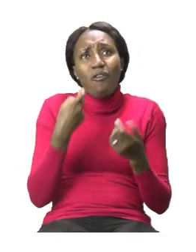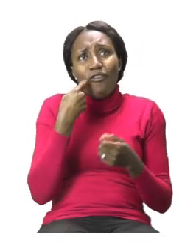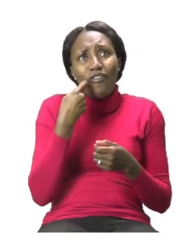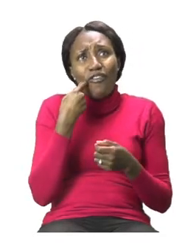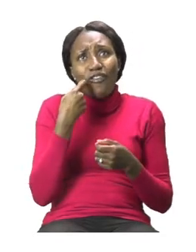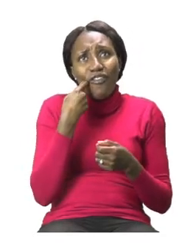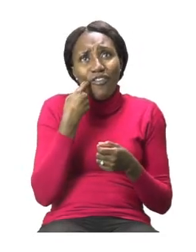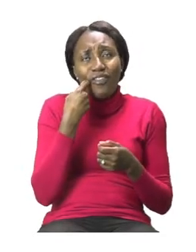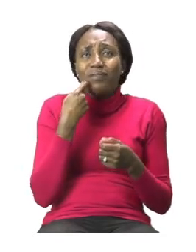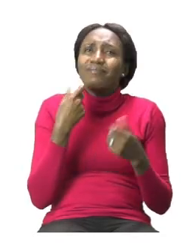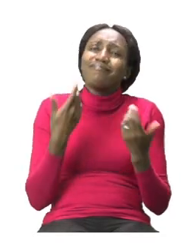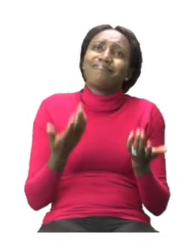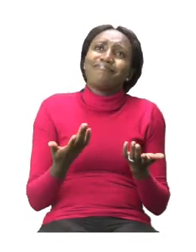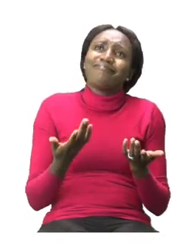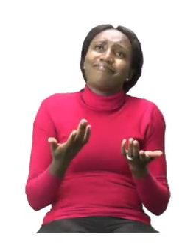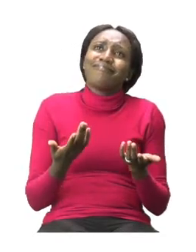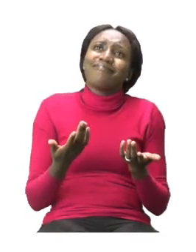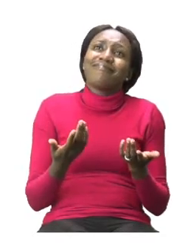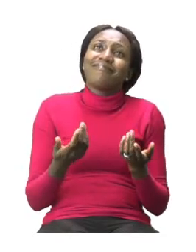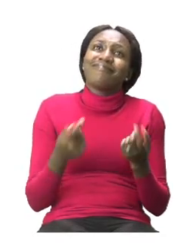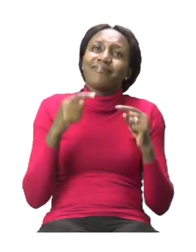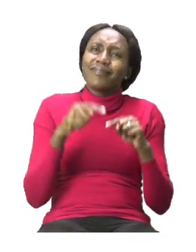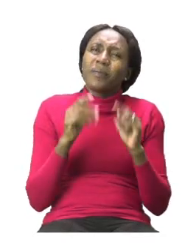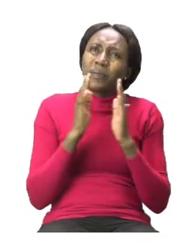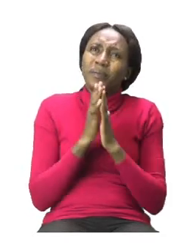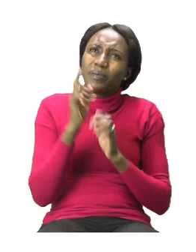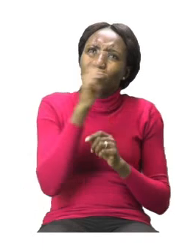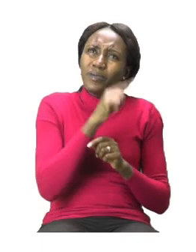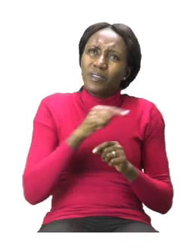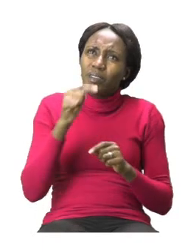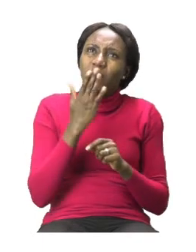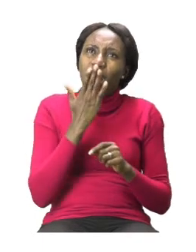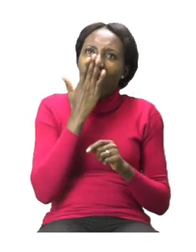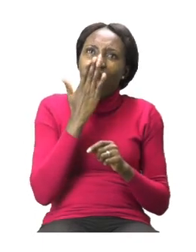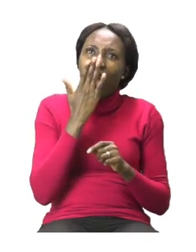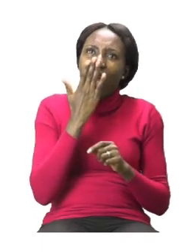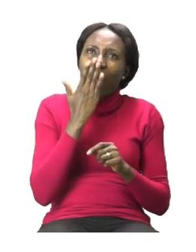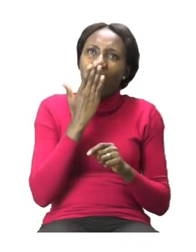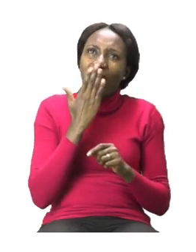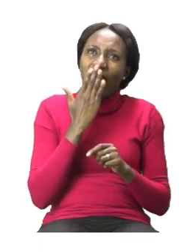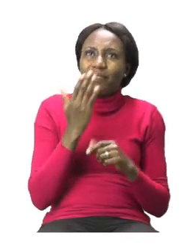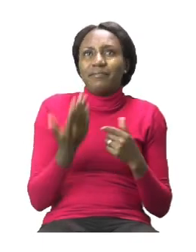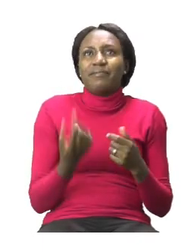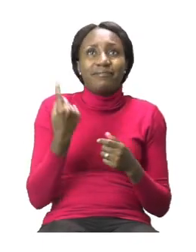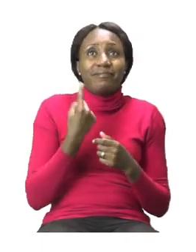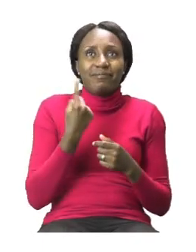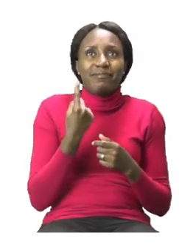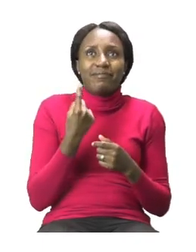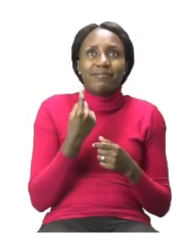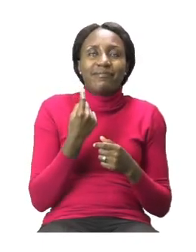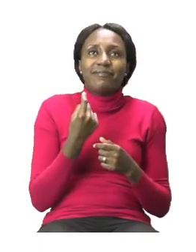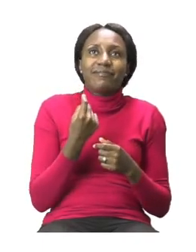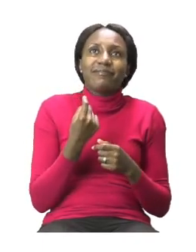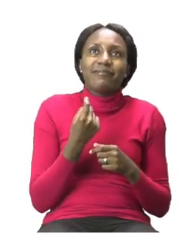It's going to be our job to only circle the sweet foods. Now remember every